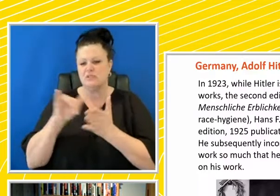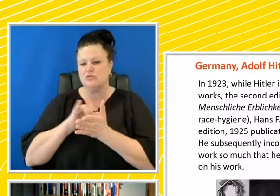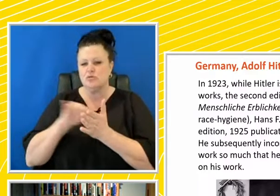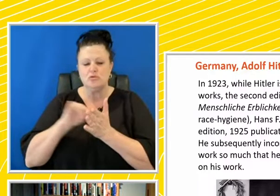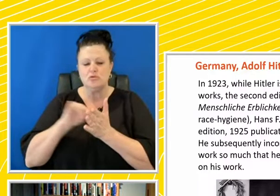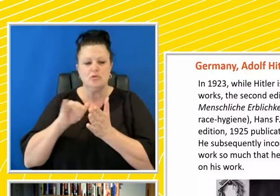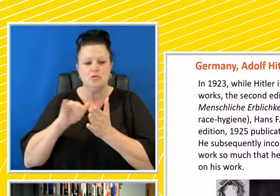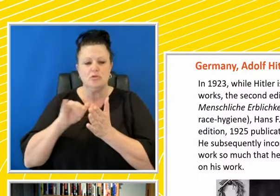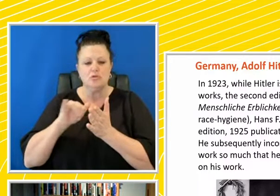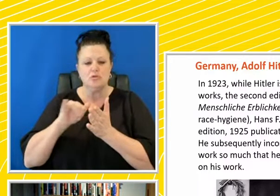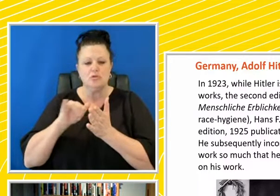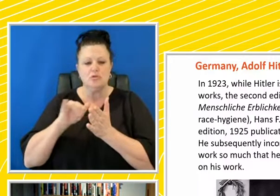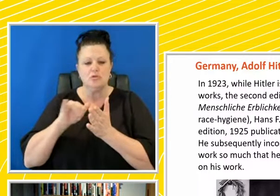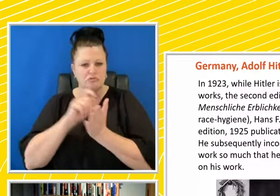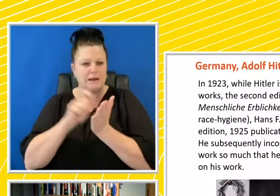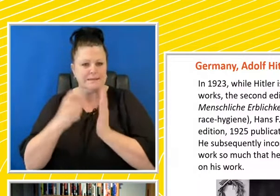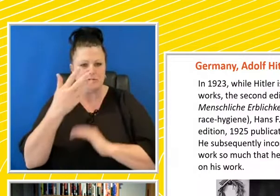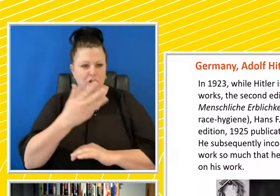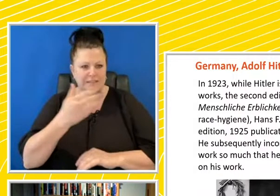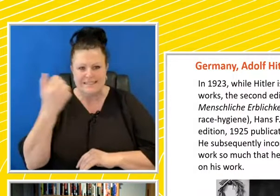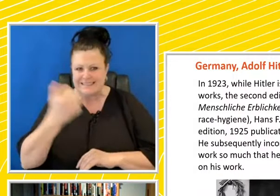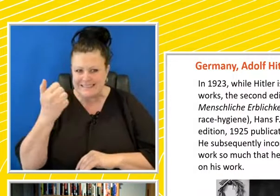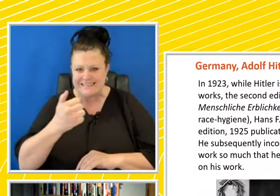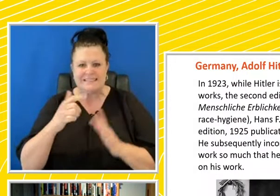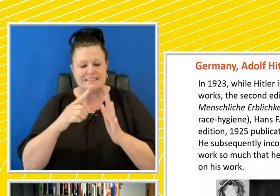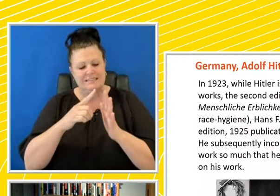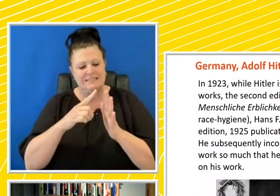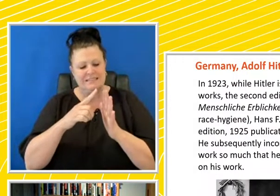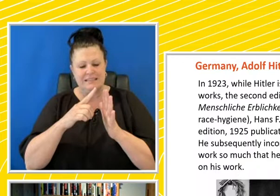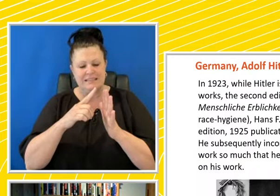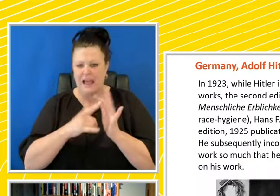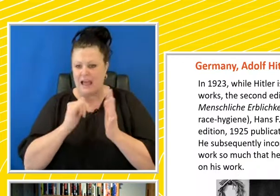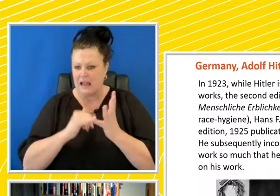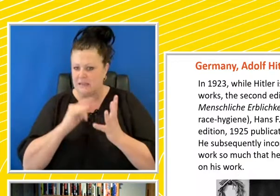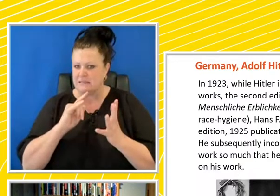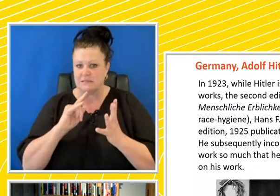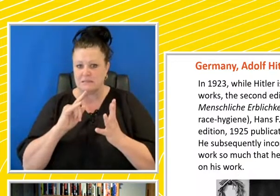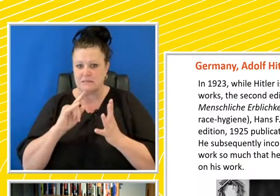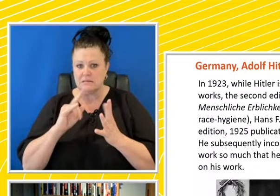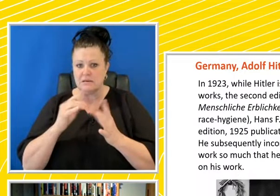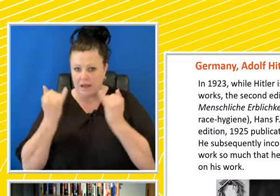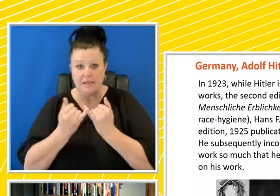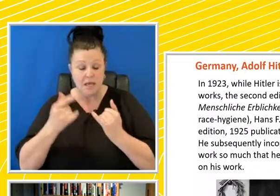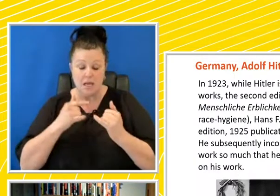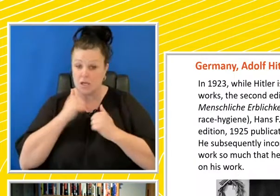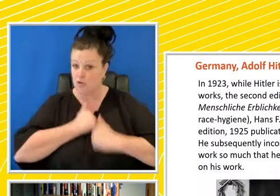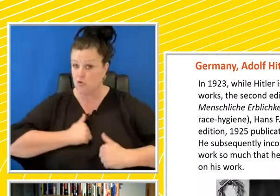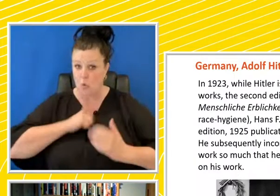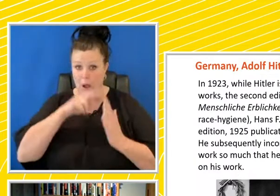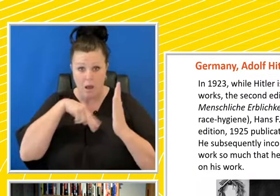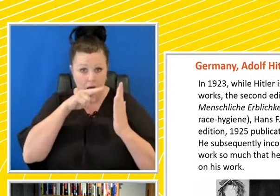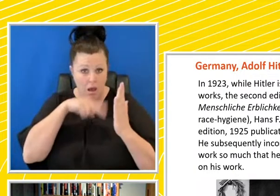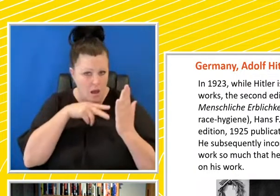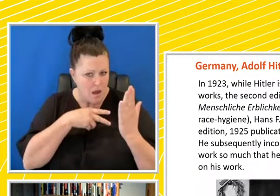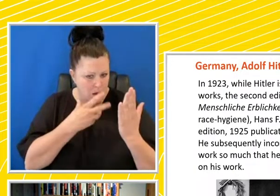in writing in 1916 in Ellis Island. And he likes Grant's book so much that he actually